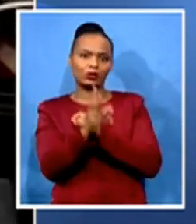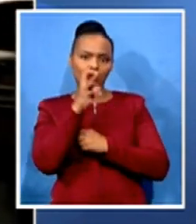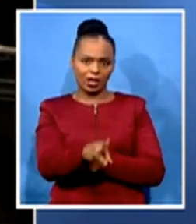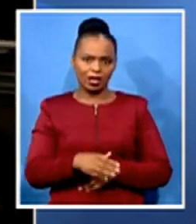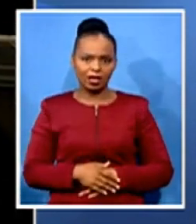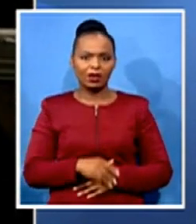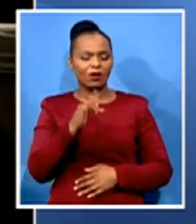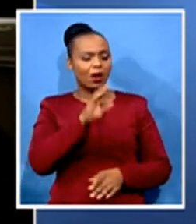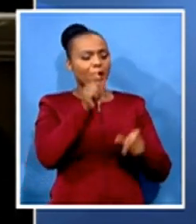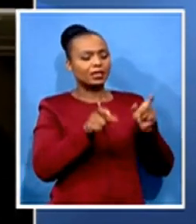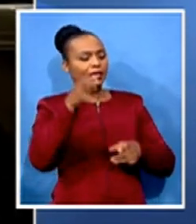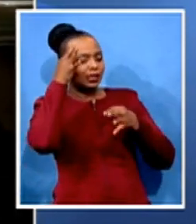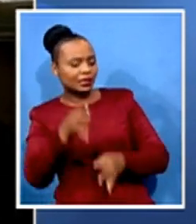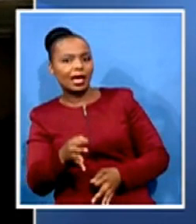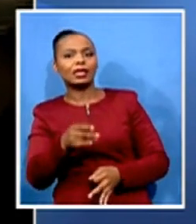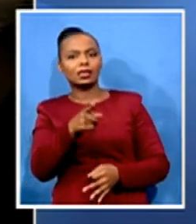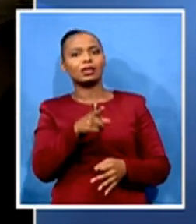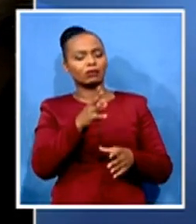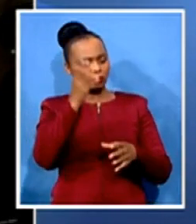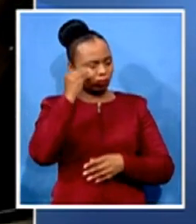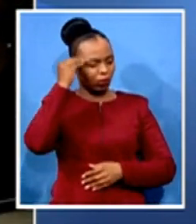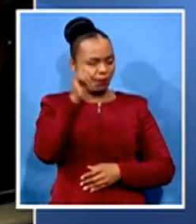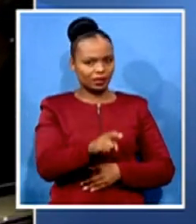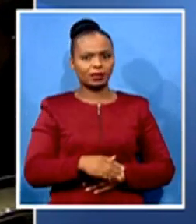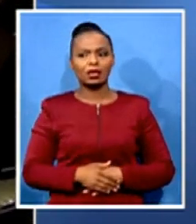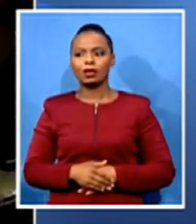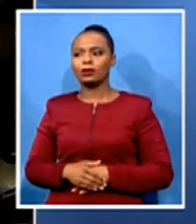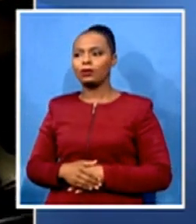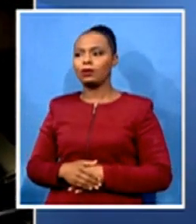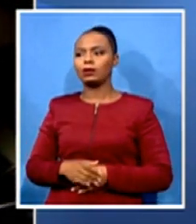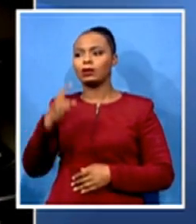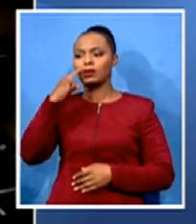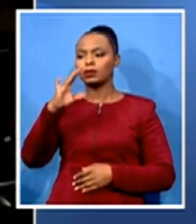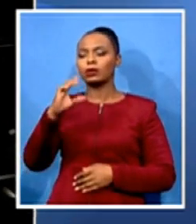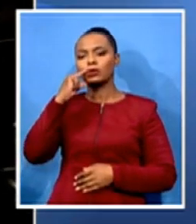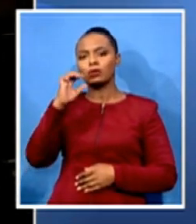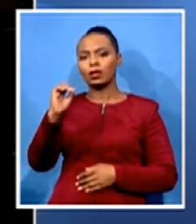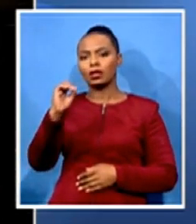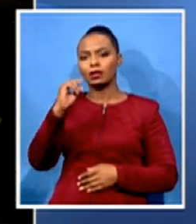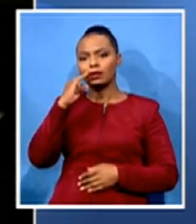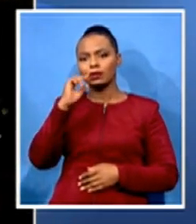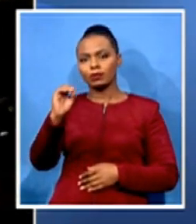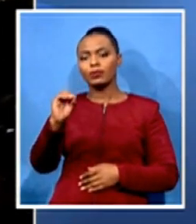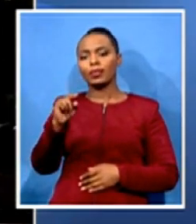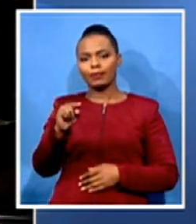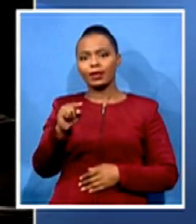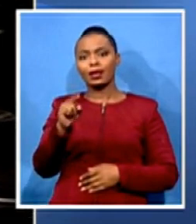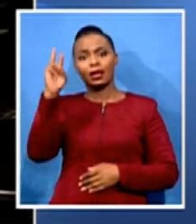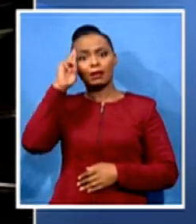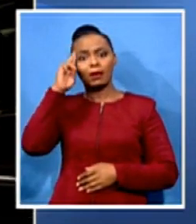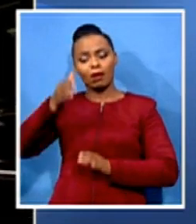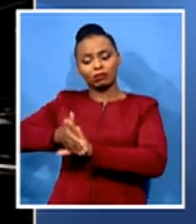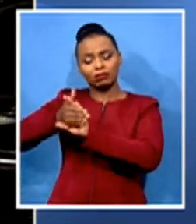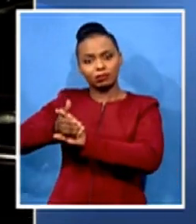with Cuba. You remember the handshake between Raul Castro and Barack Obama during Madriva's